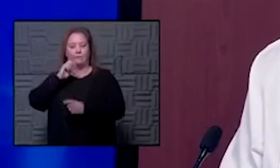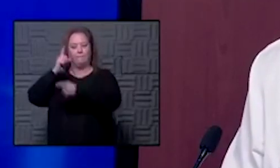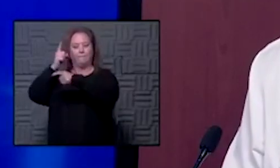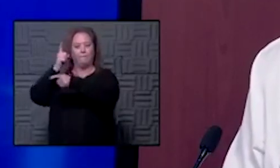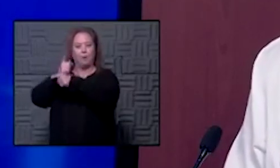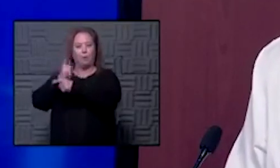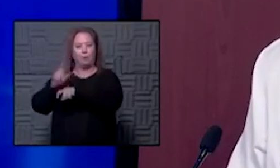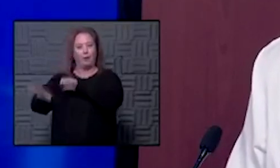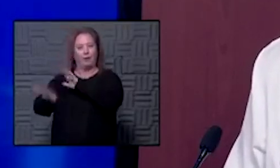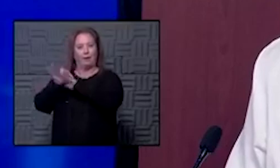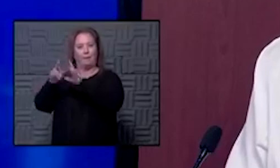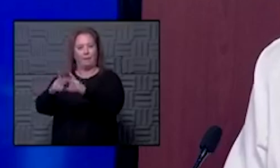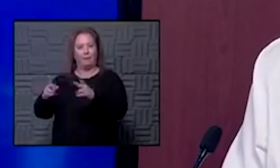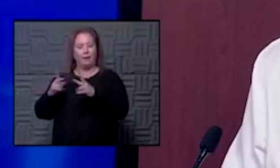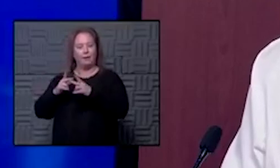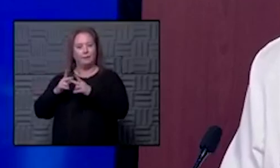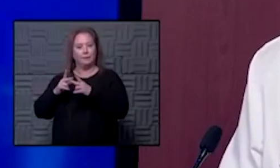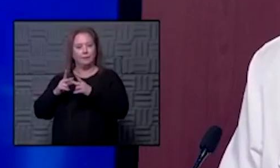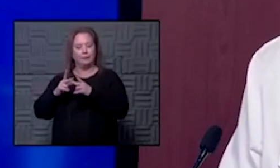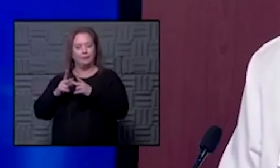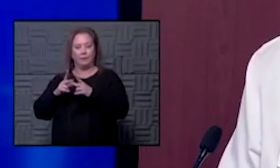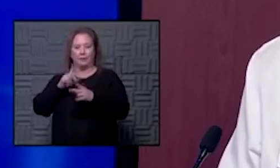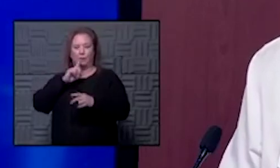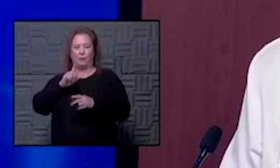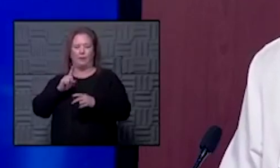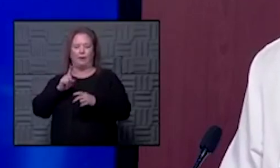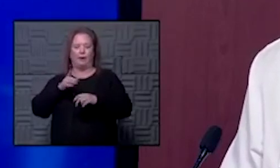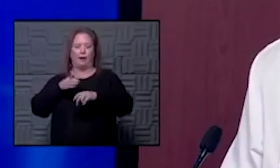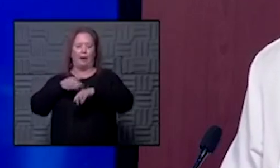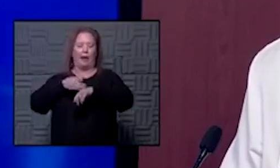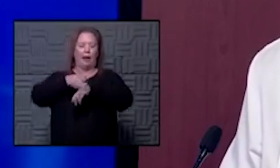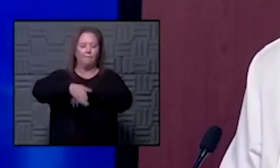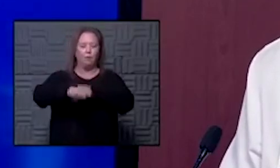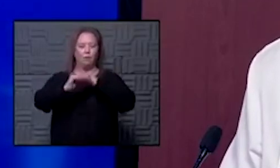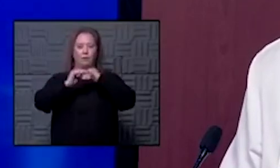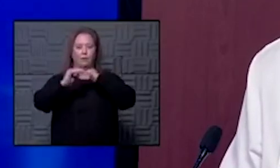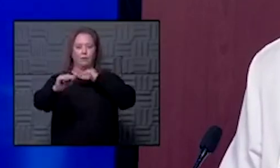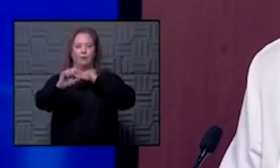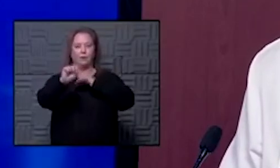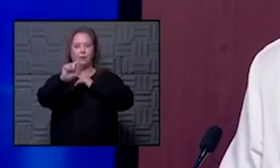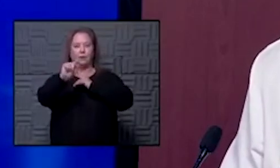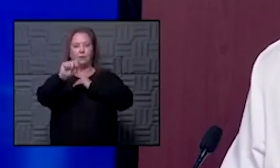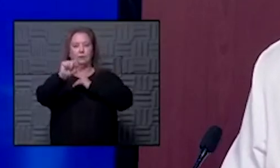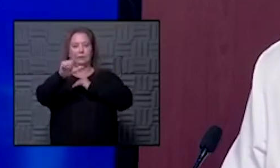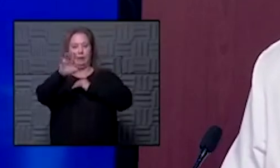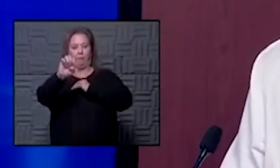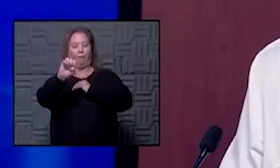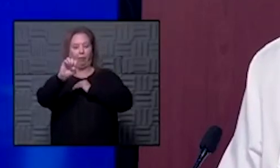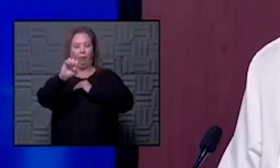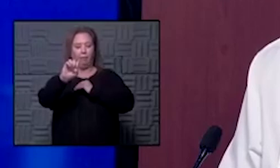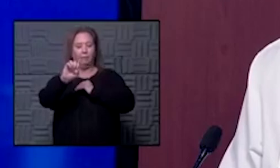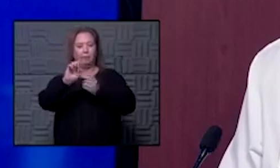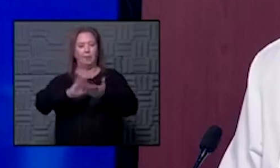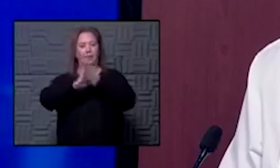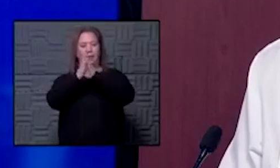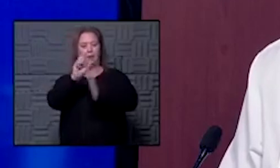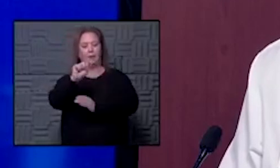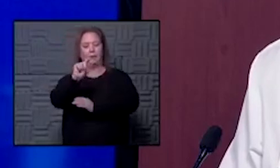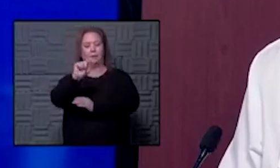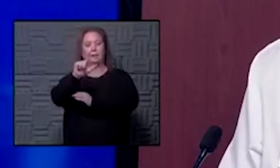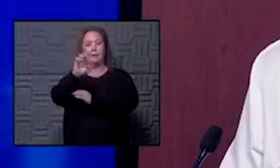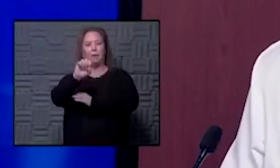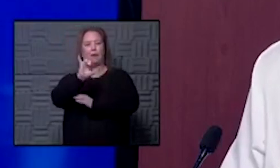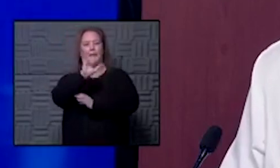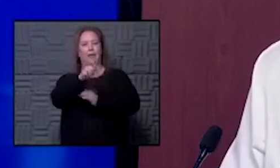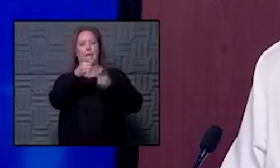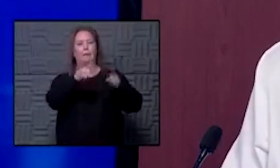icu and that's really after the stabilizing care happens for that initial injury and that usually is occurring in an